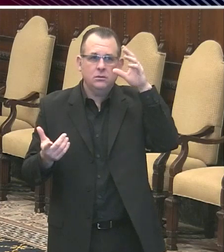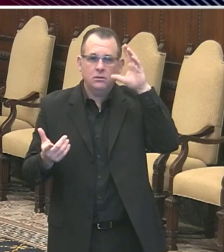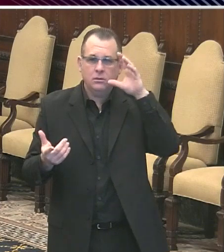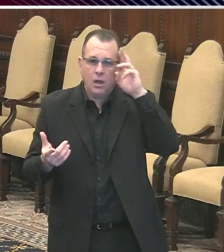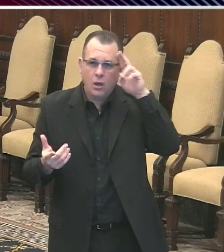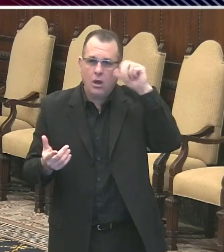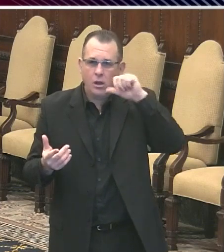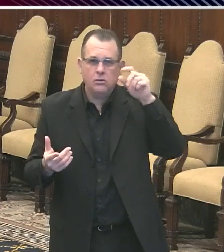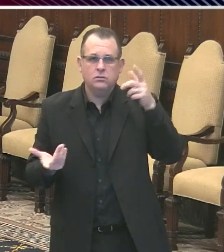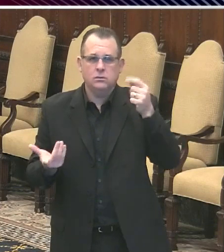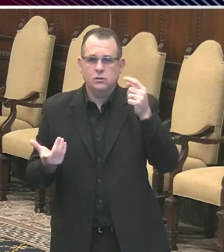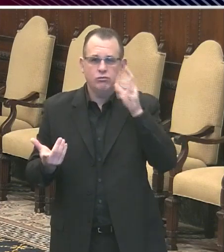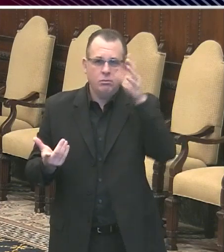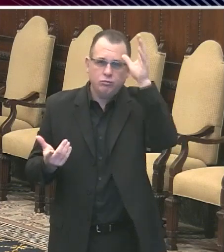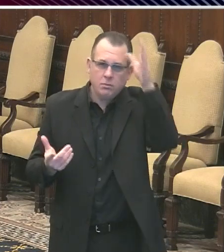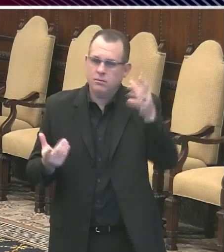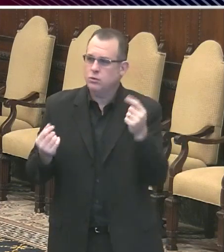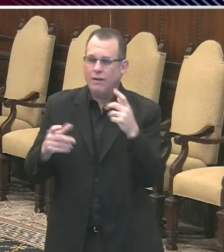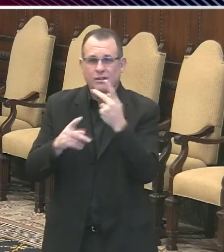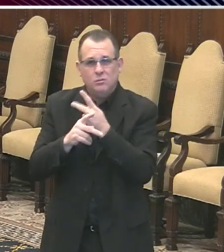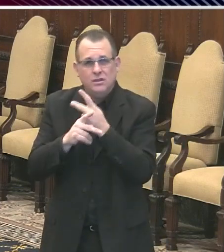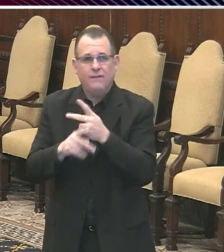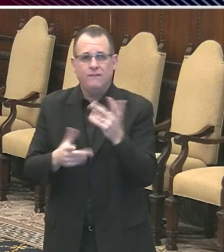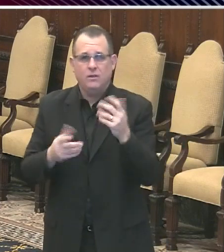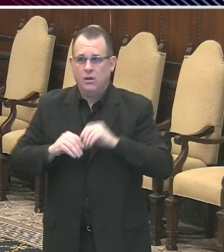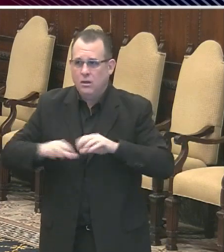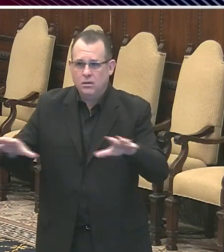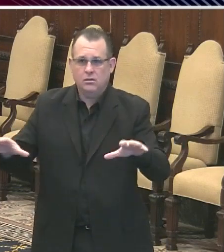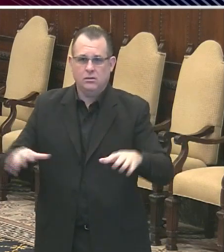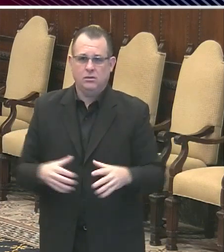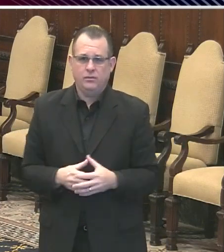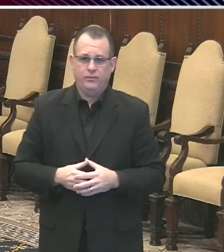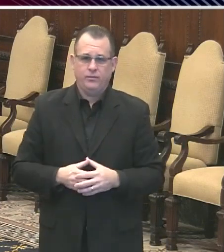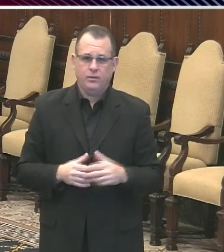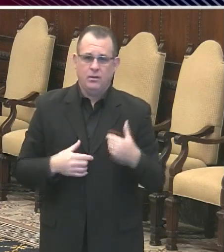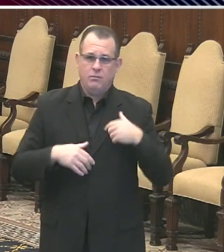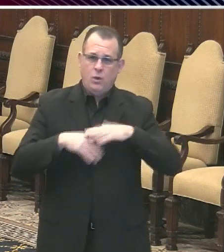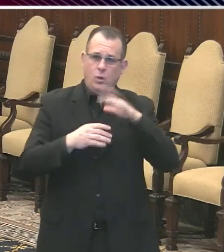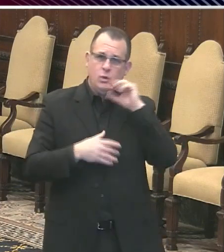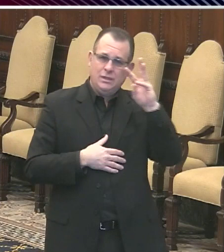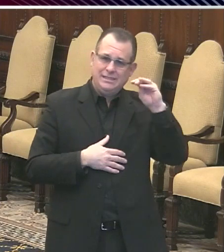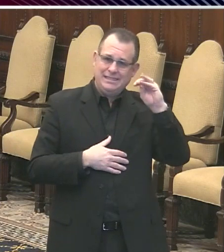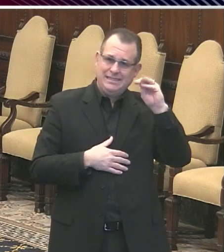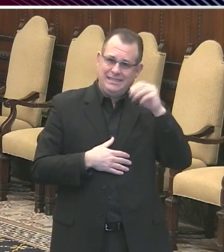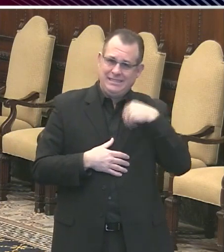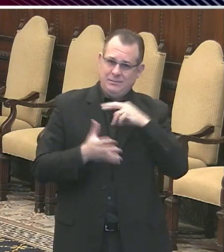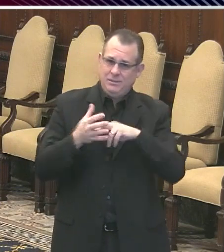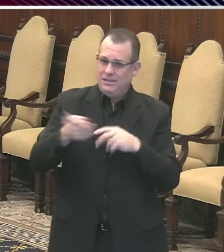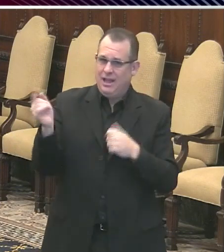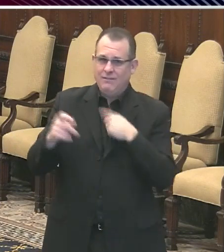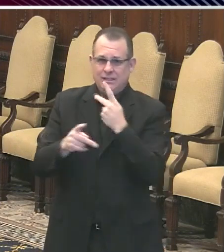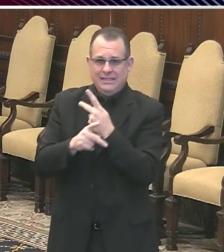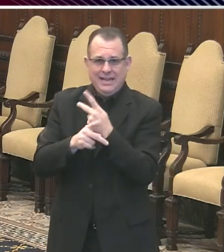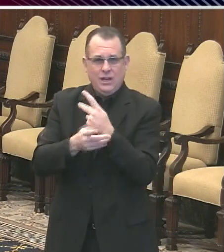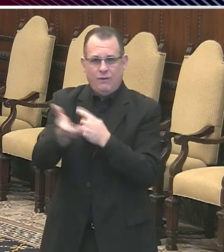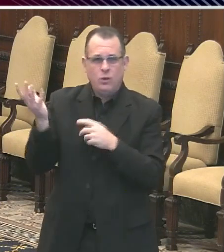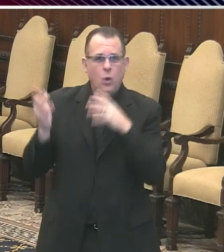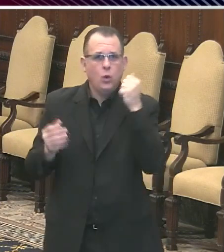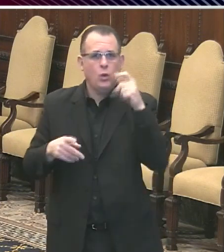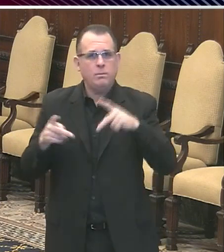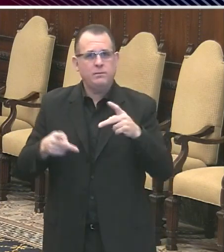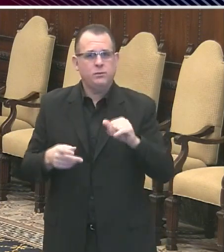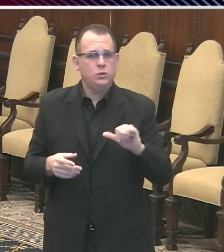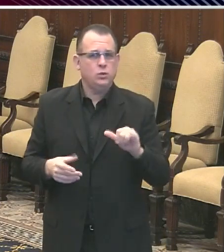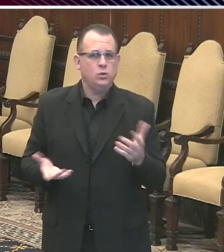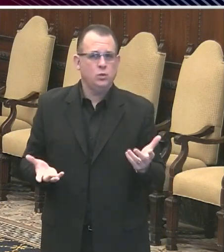wear a mask and socially distance and save us all. All right. Thank you, Mayor. And this question is either